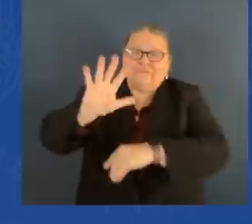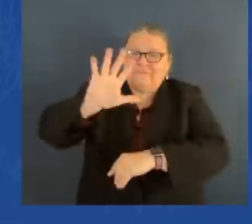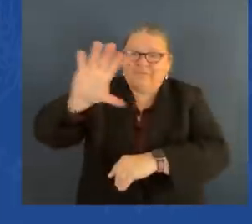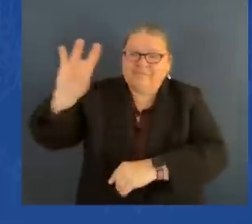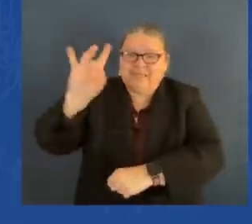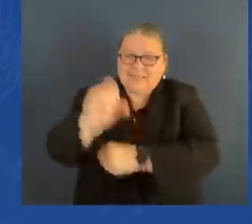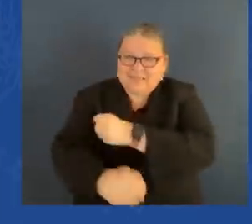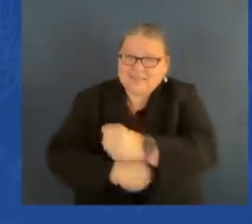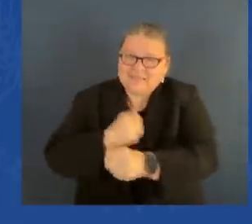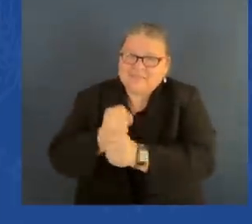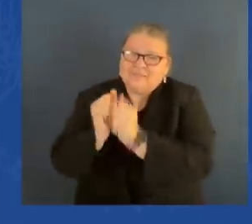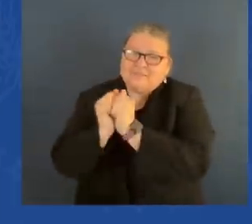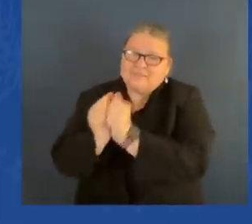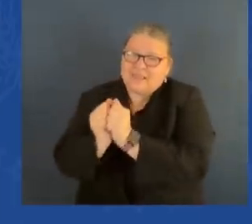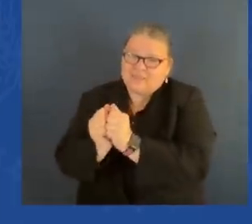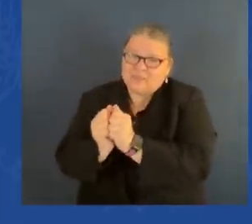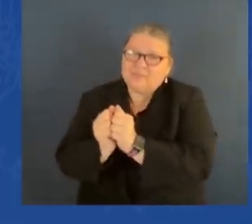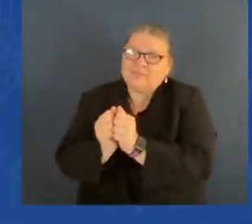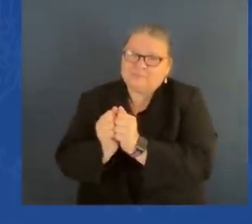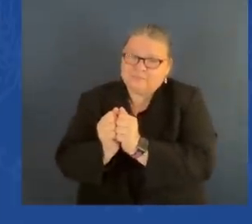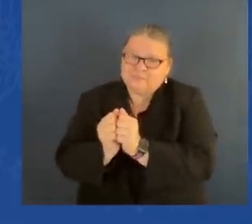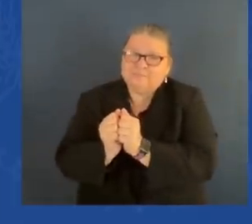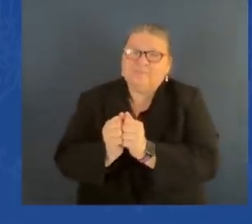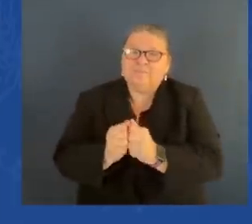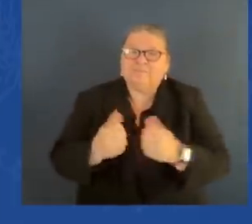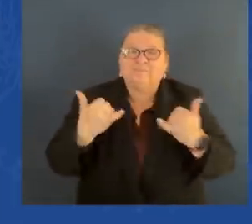51 years with your sister, Eleanor.